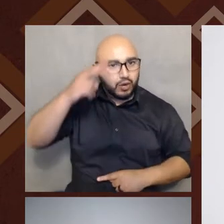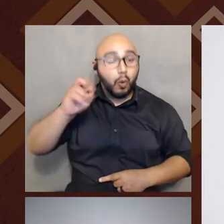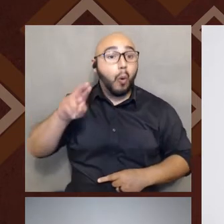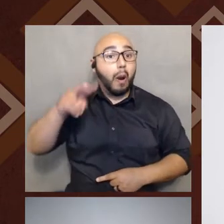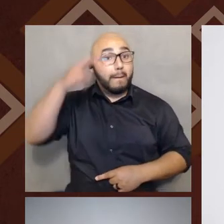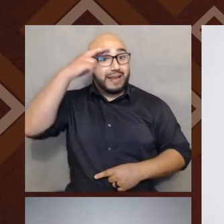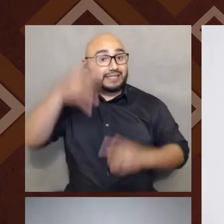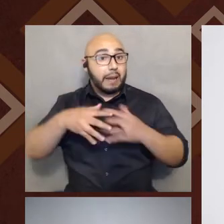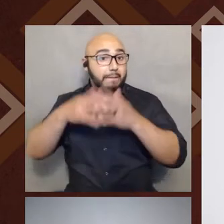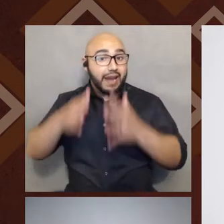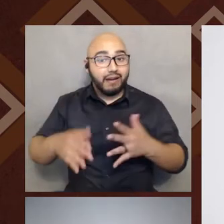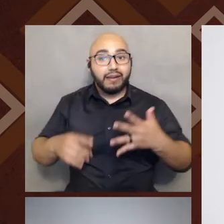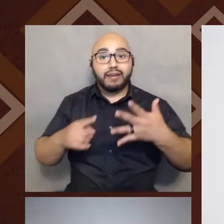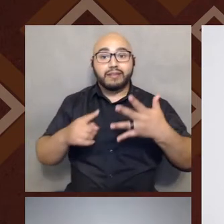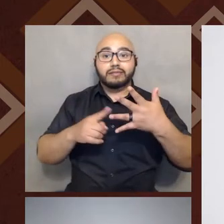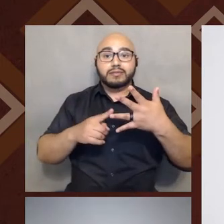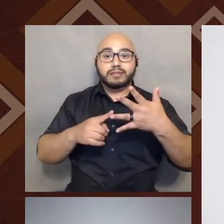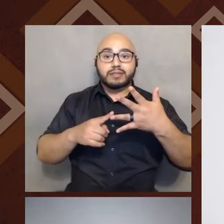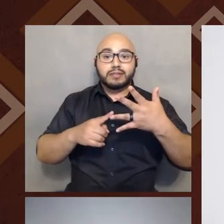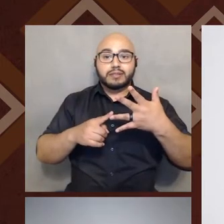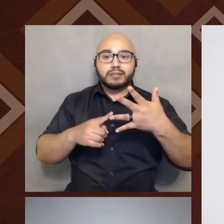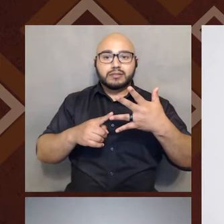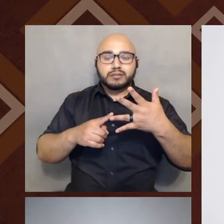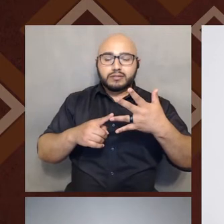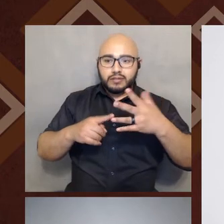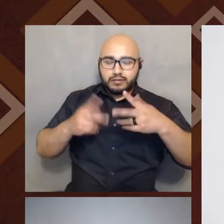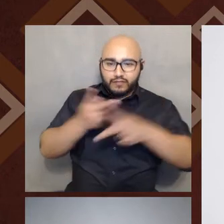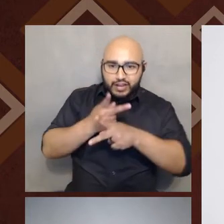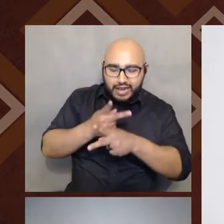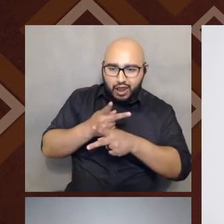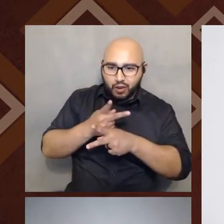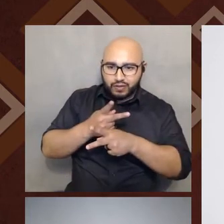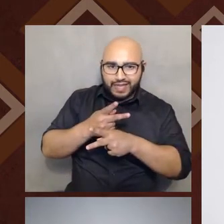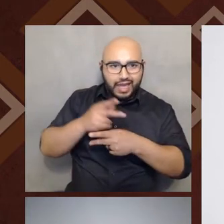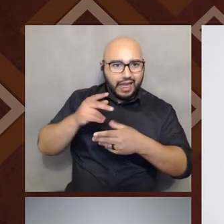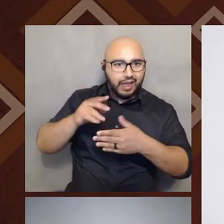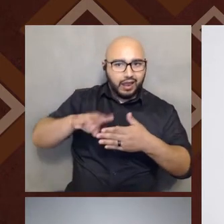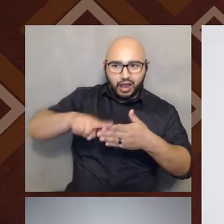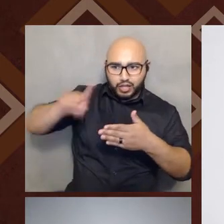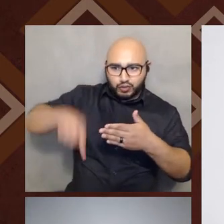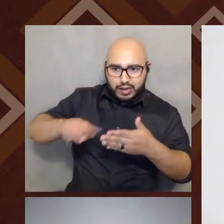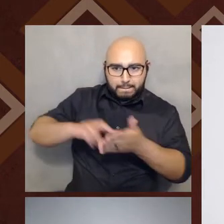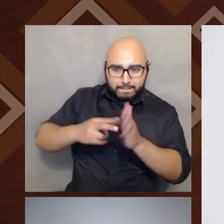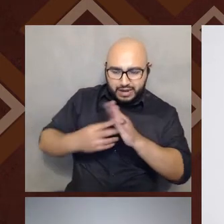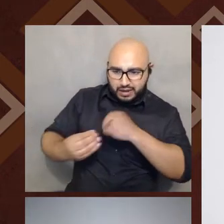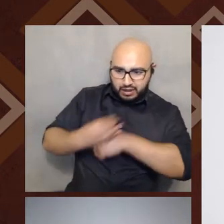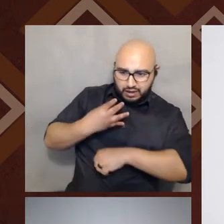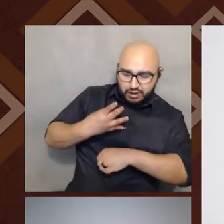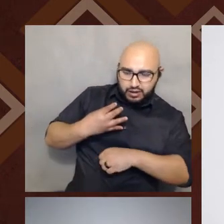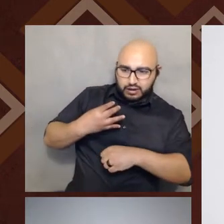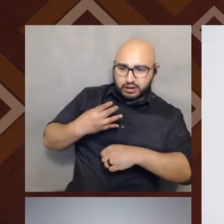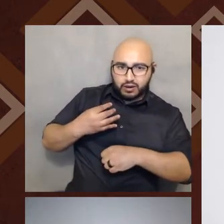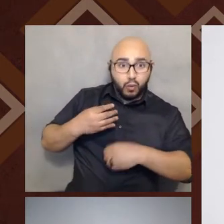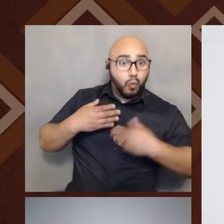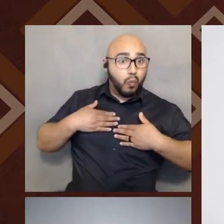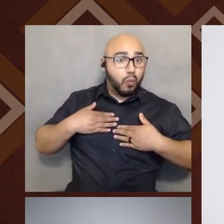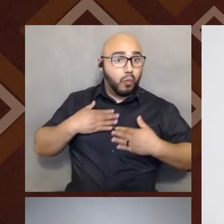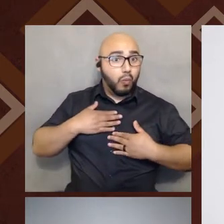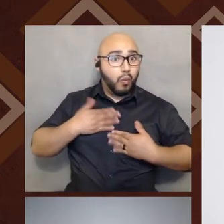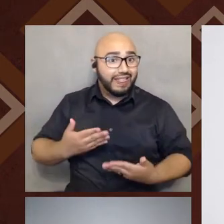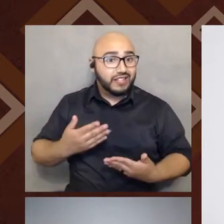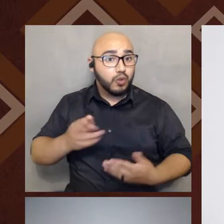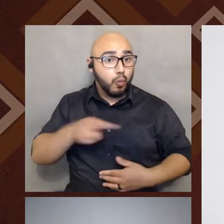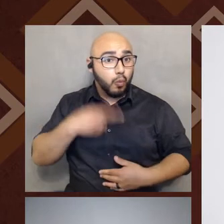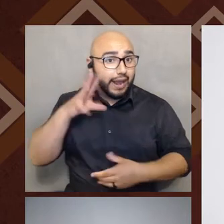working through what those consequences have meant for you. If you're willing to take risks, if you're not, and who you are, what you identify in,